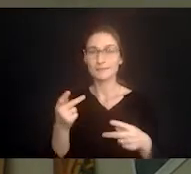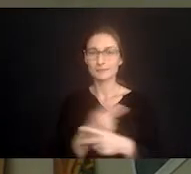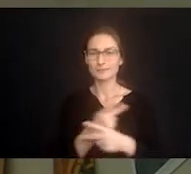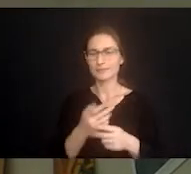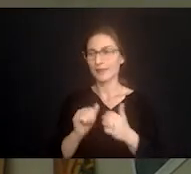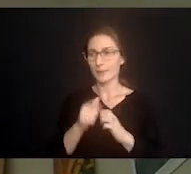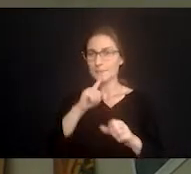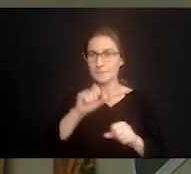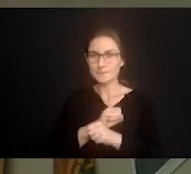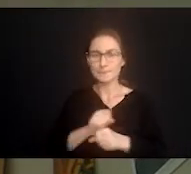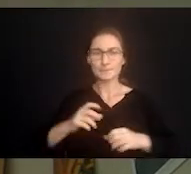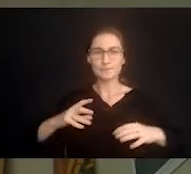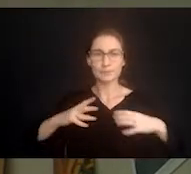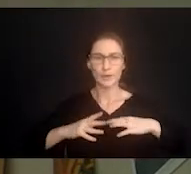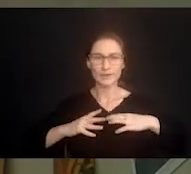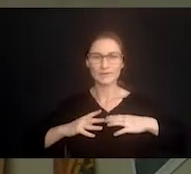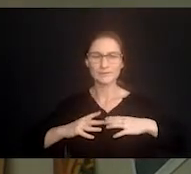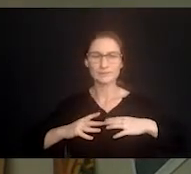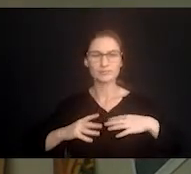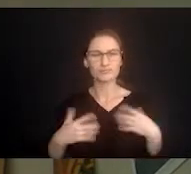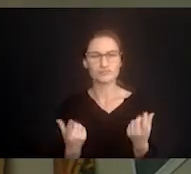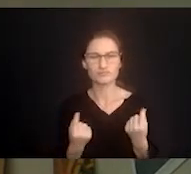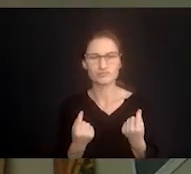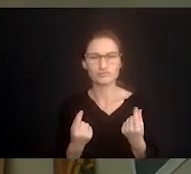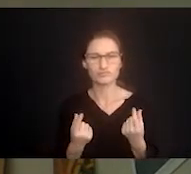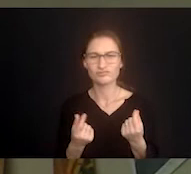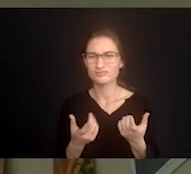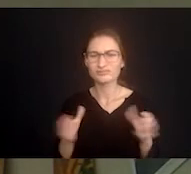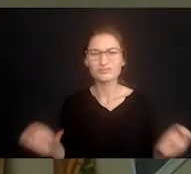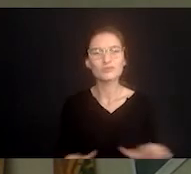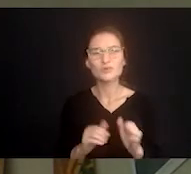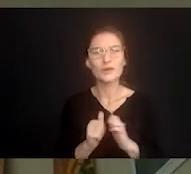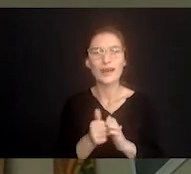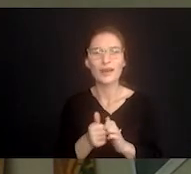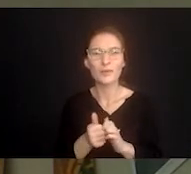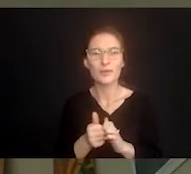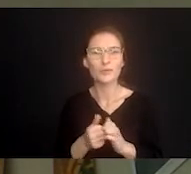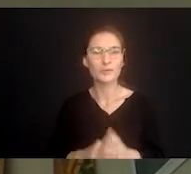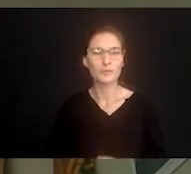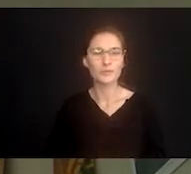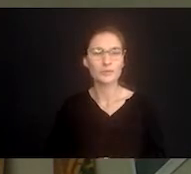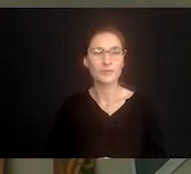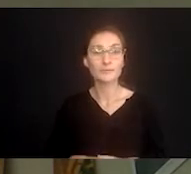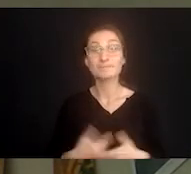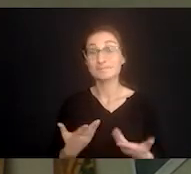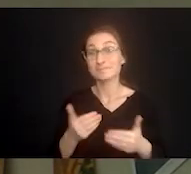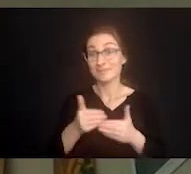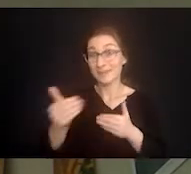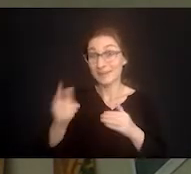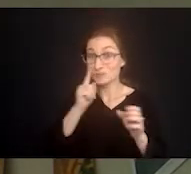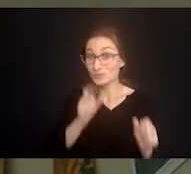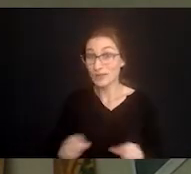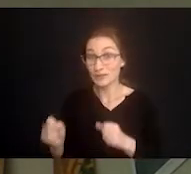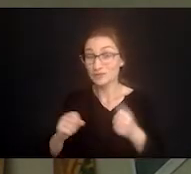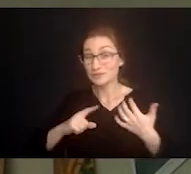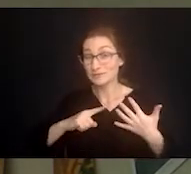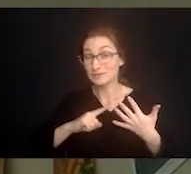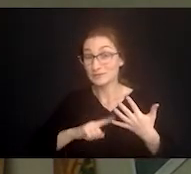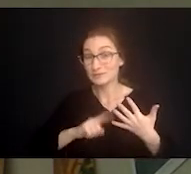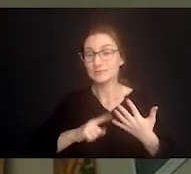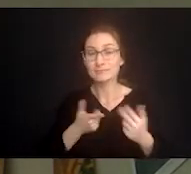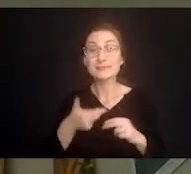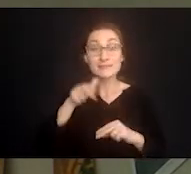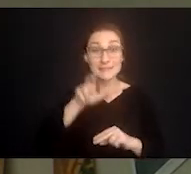caregivers how do we actually get a break how do we do those things for self-care so the next strategy